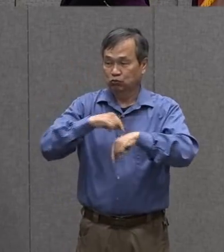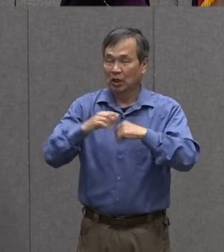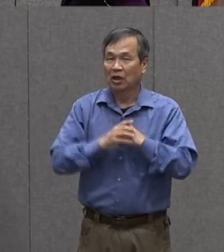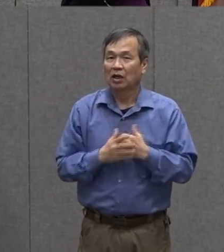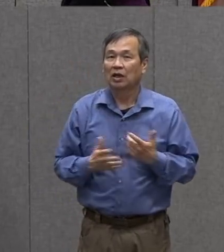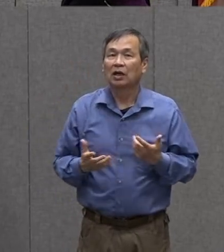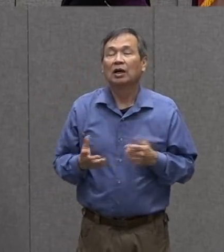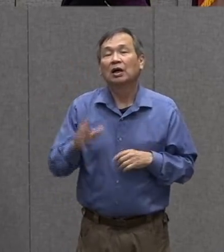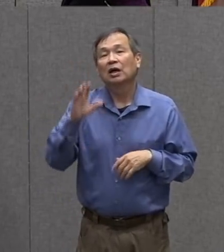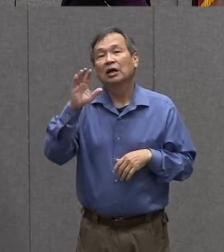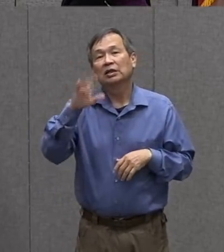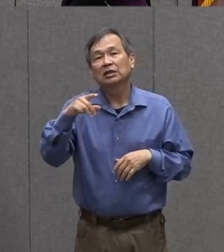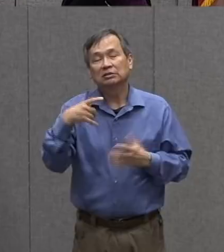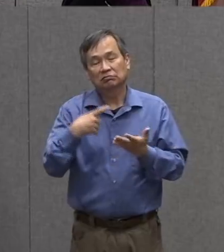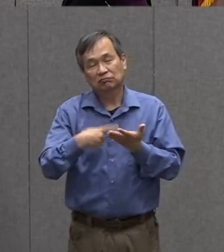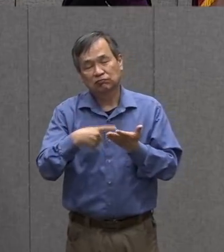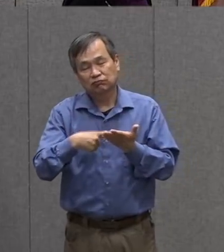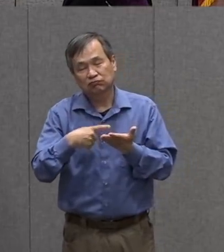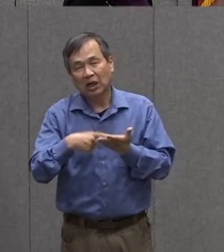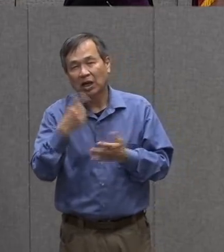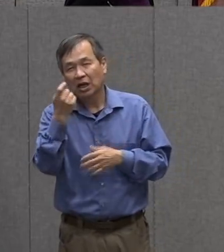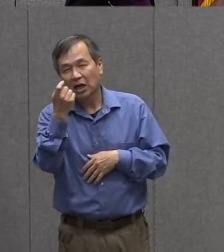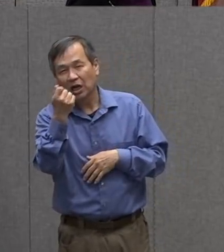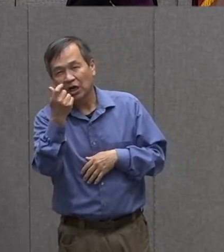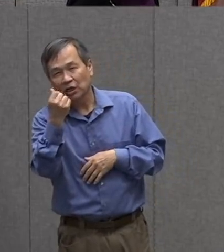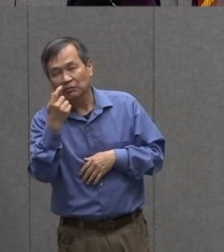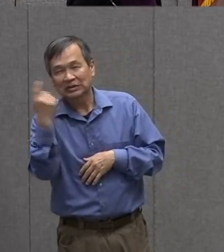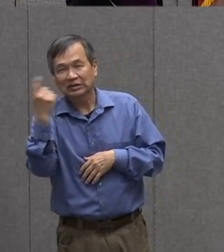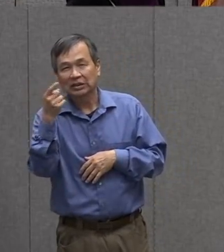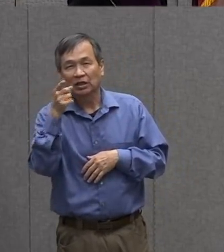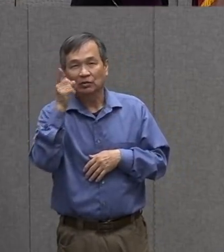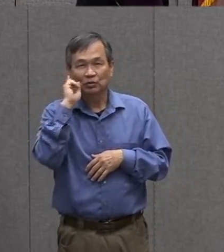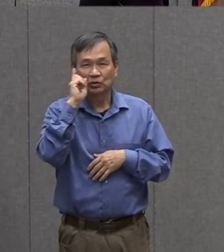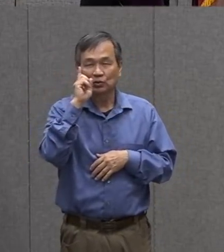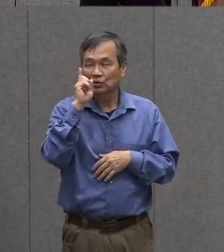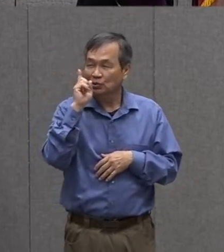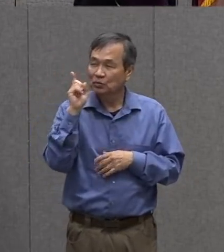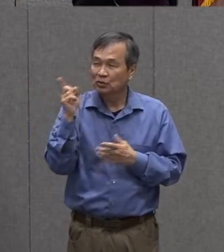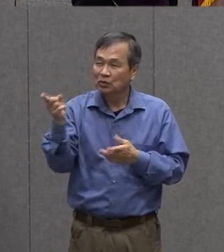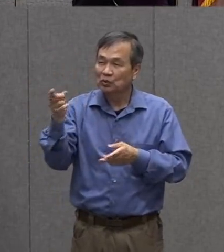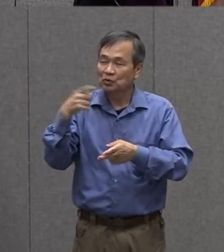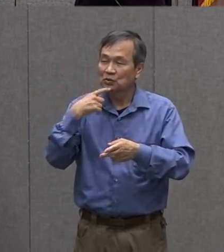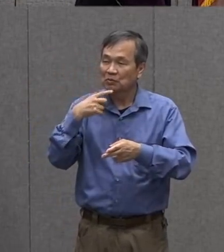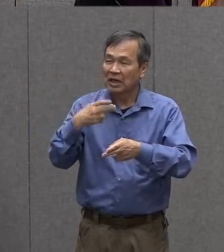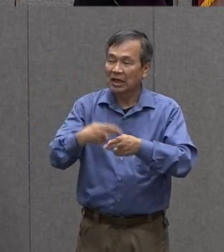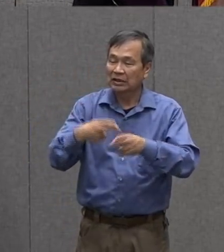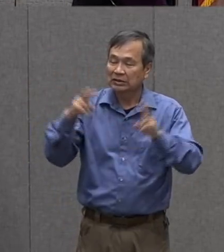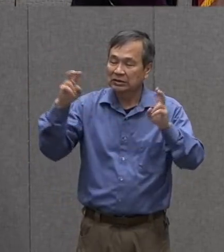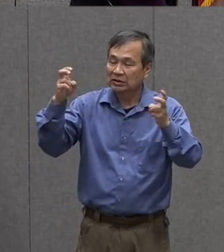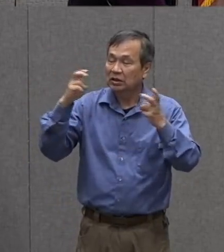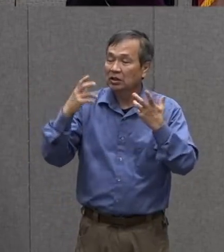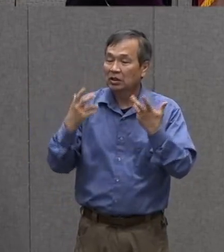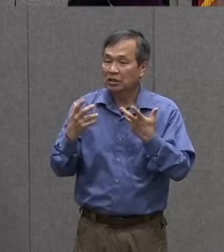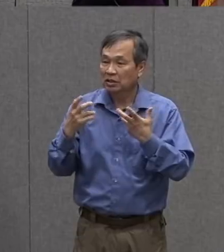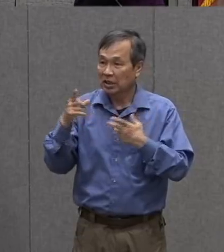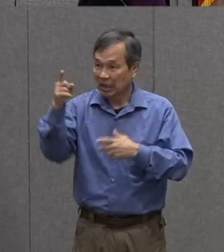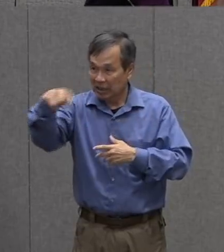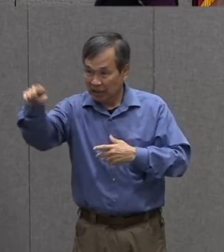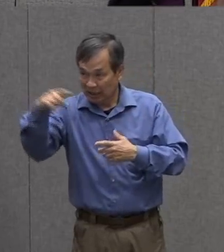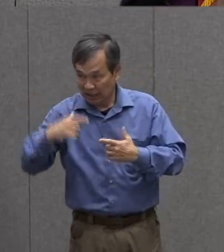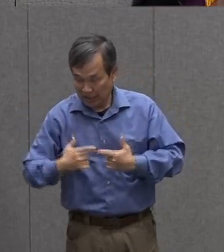go back and talk a little bit about something you mentioned and that's that we'll find things that are living